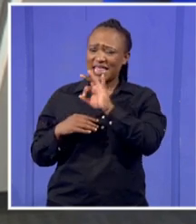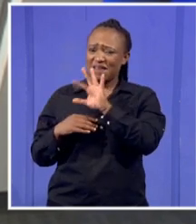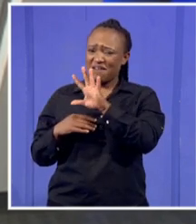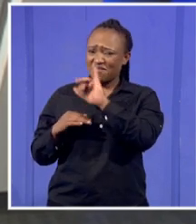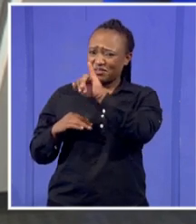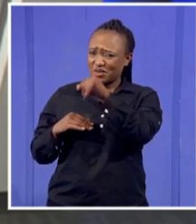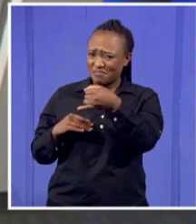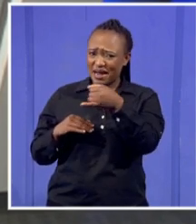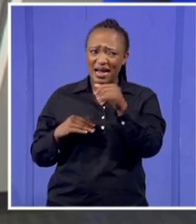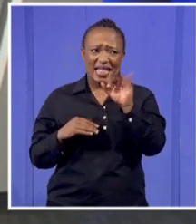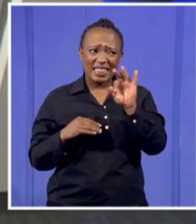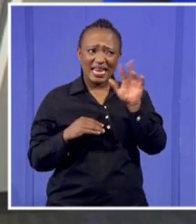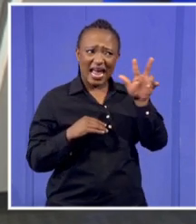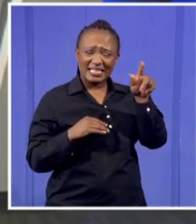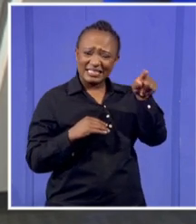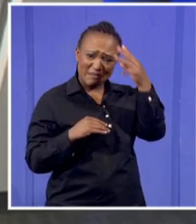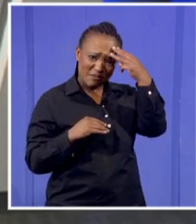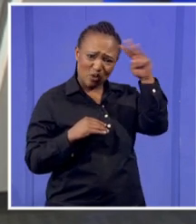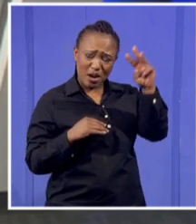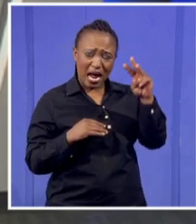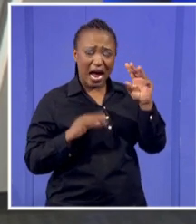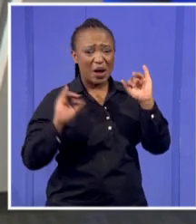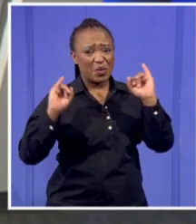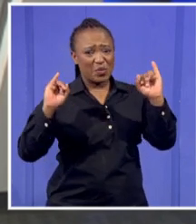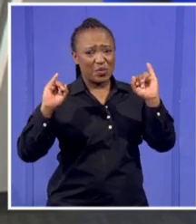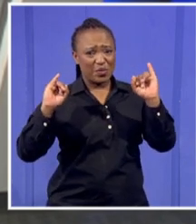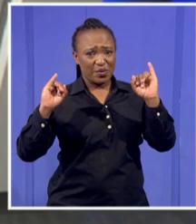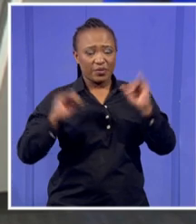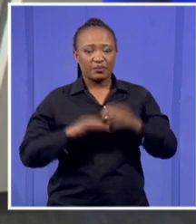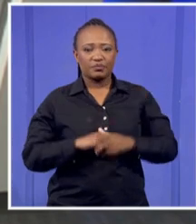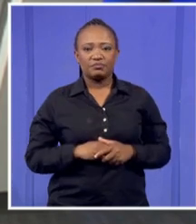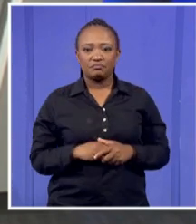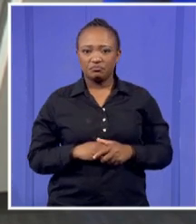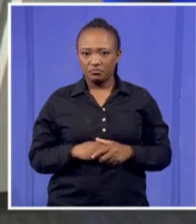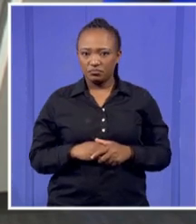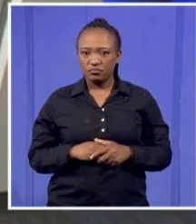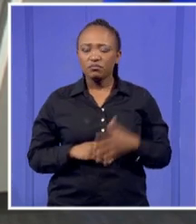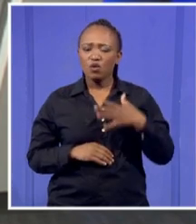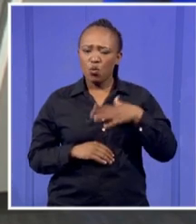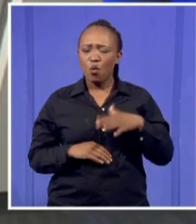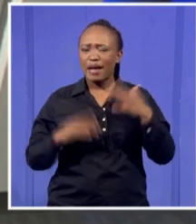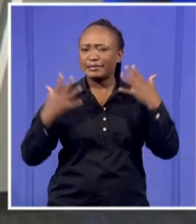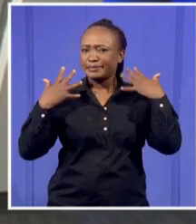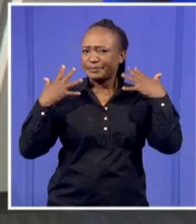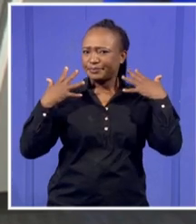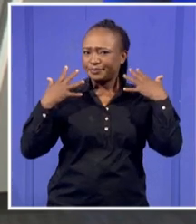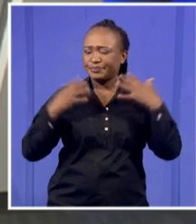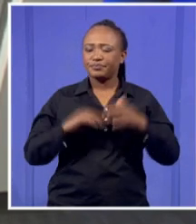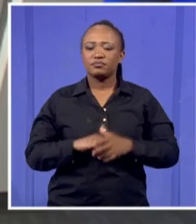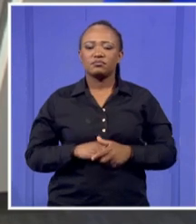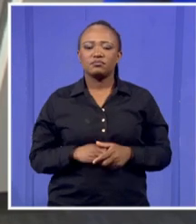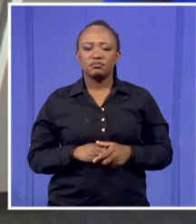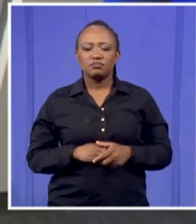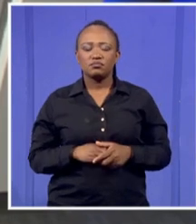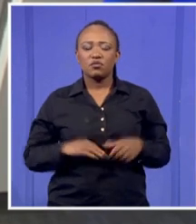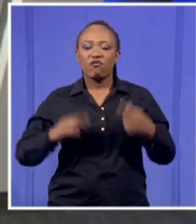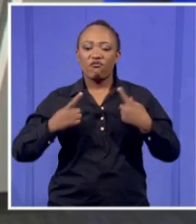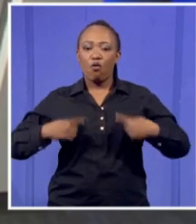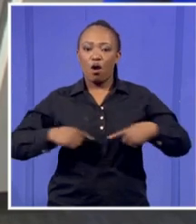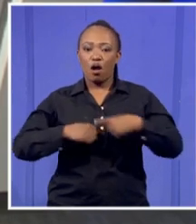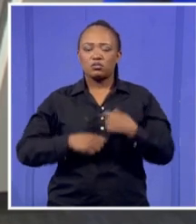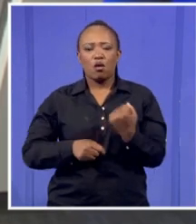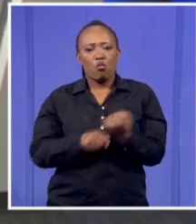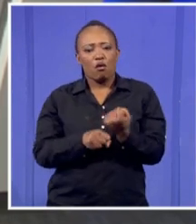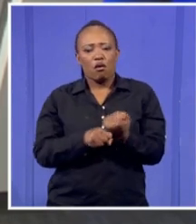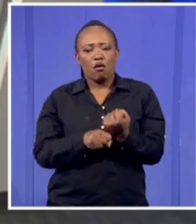in Pretoria. That's a lot. What do we do? I mean, we're desperate to stay cool at this point. It's very hot. I think for us here, you know, we're at work and you're always